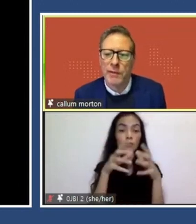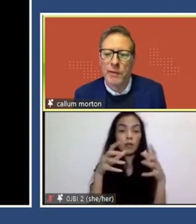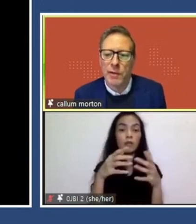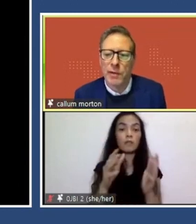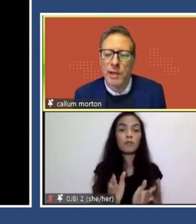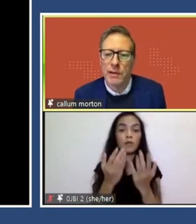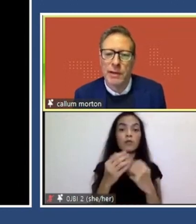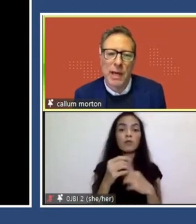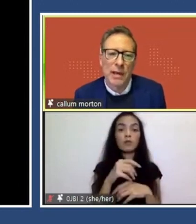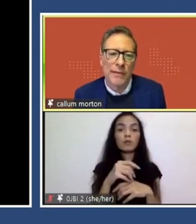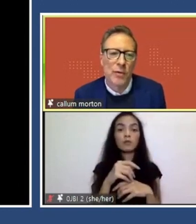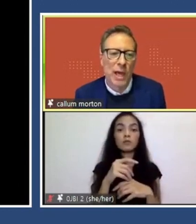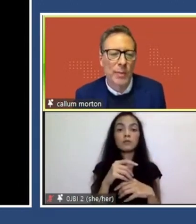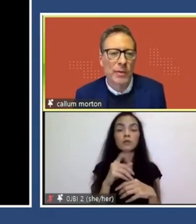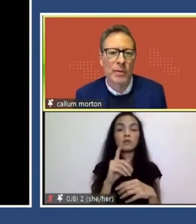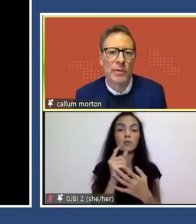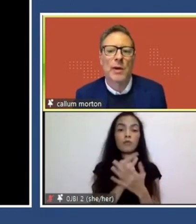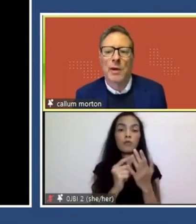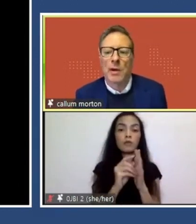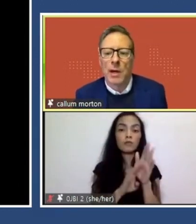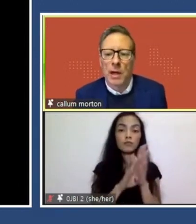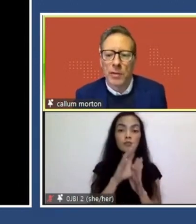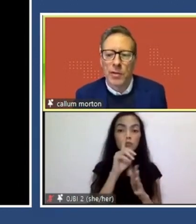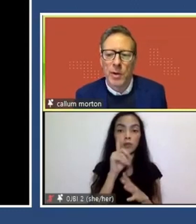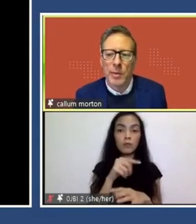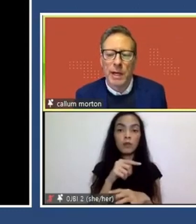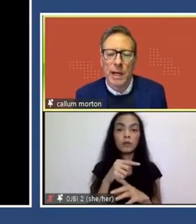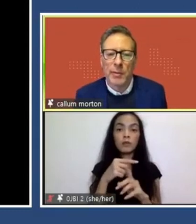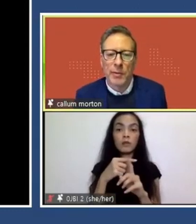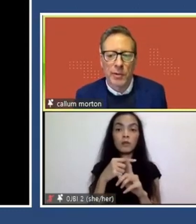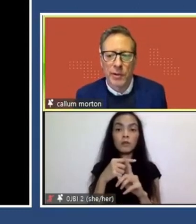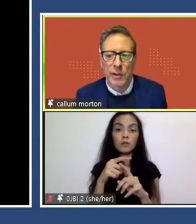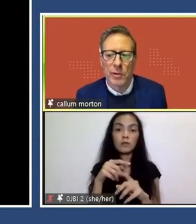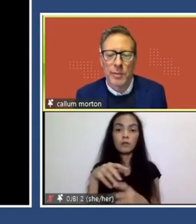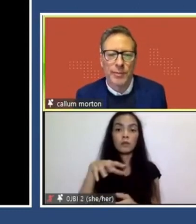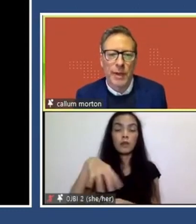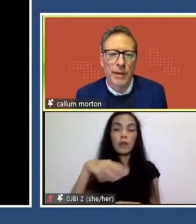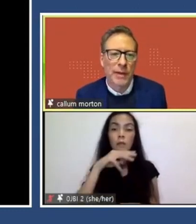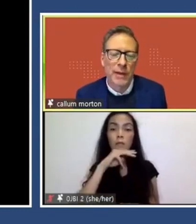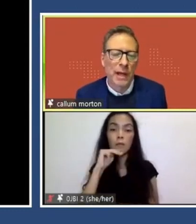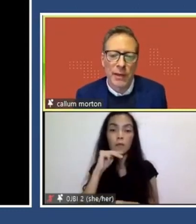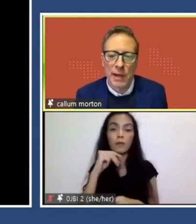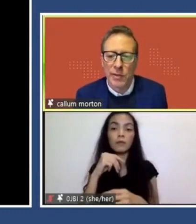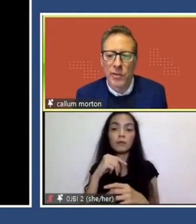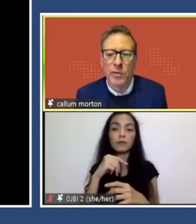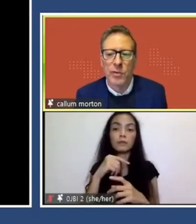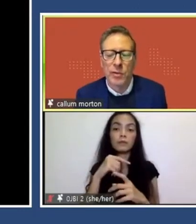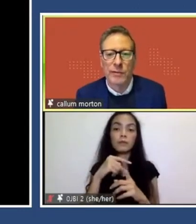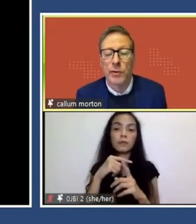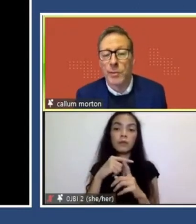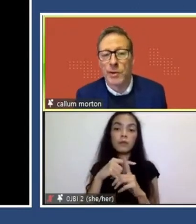socially progressive university. It today has four campuses across Melbourne and a number across the globe. has 78